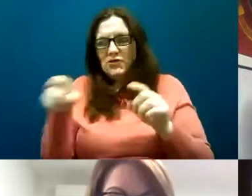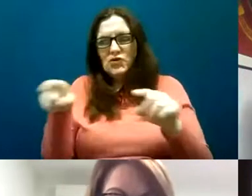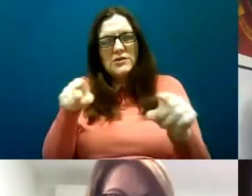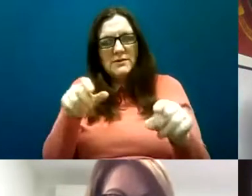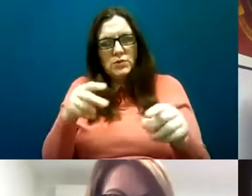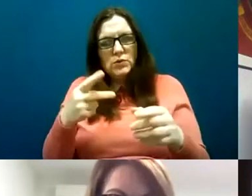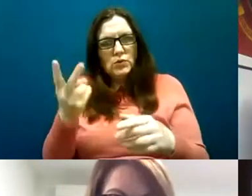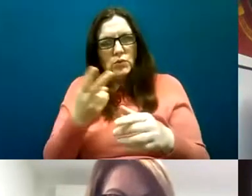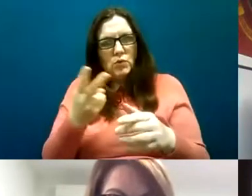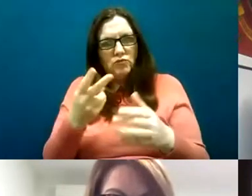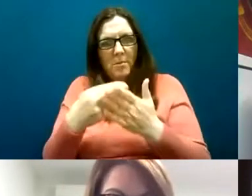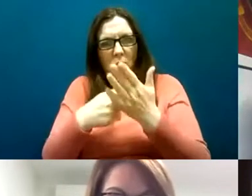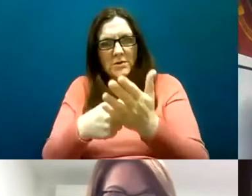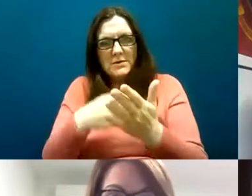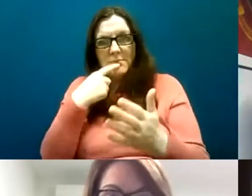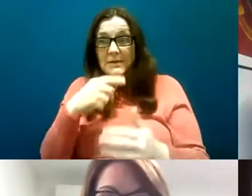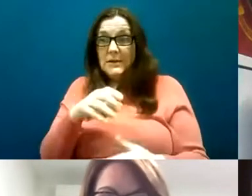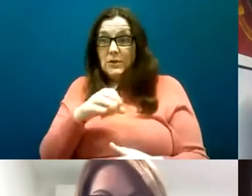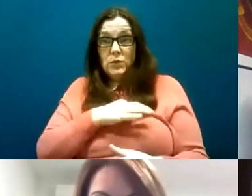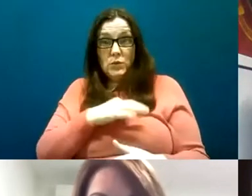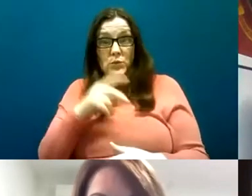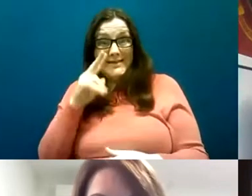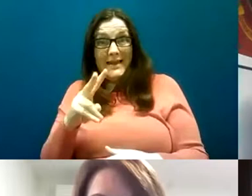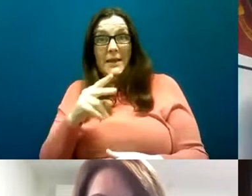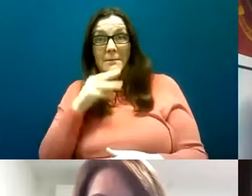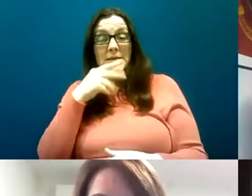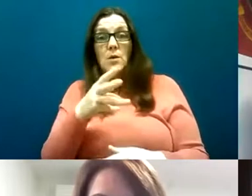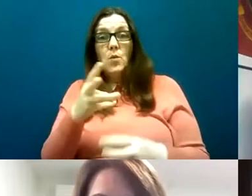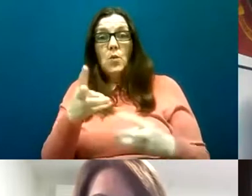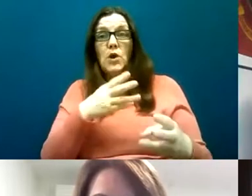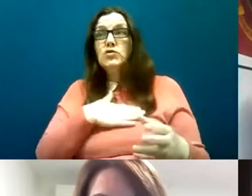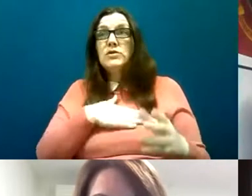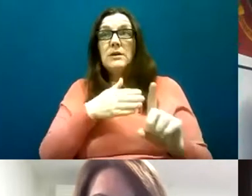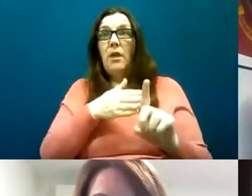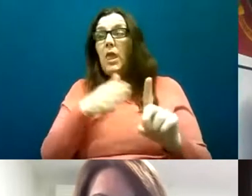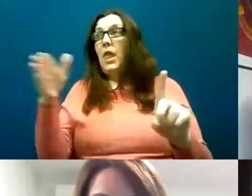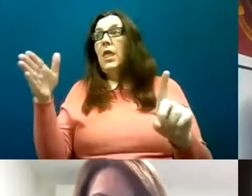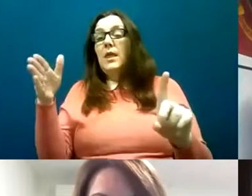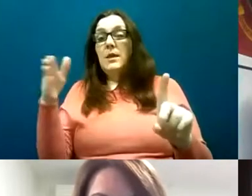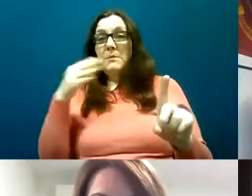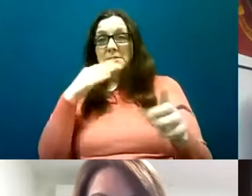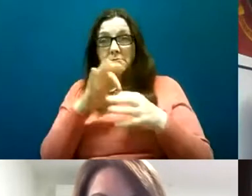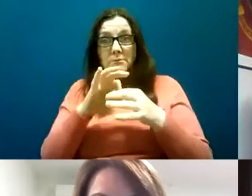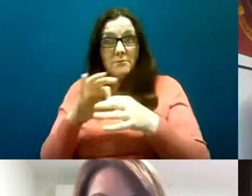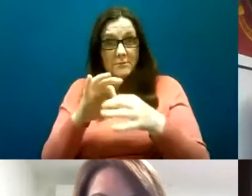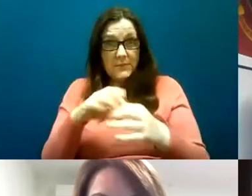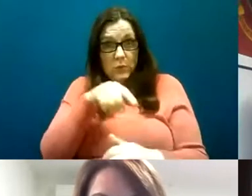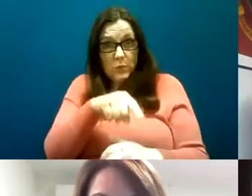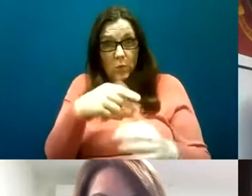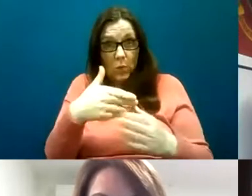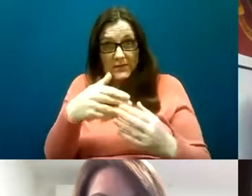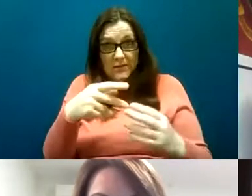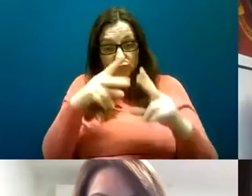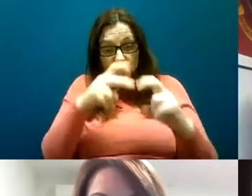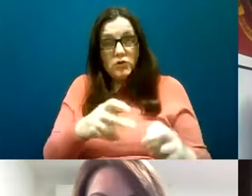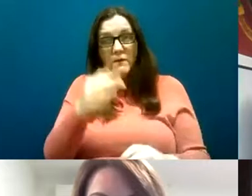which I think is important and heartening that they're not working at a tangent or disconnected from what's really important to